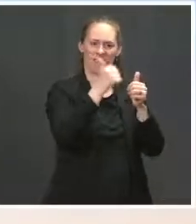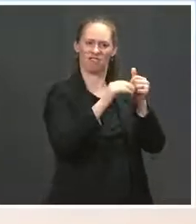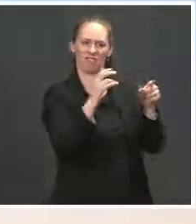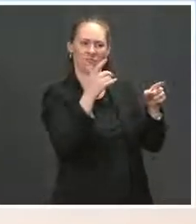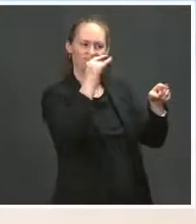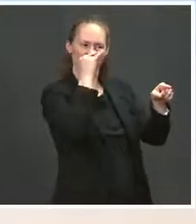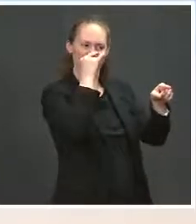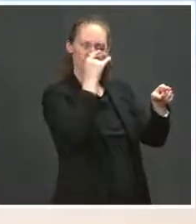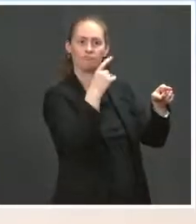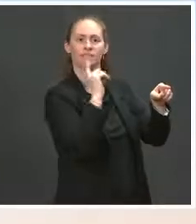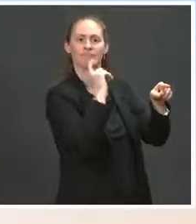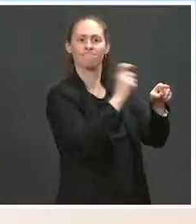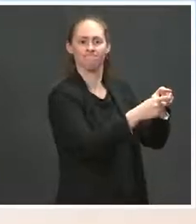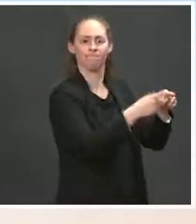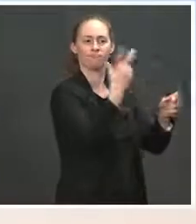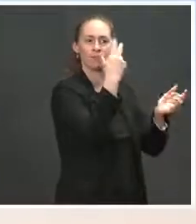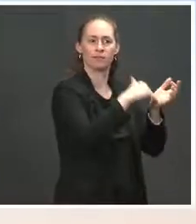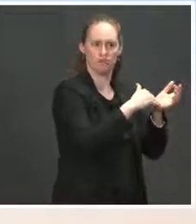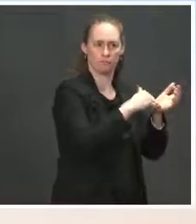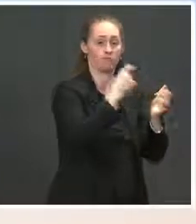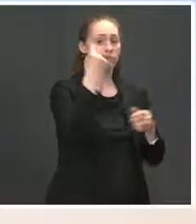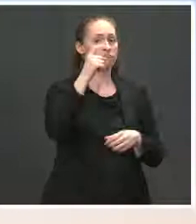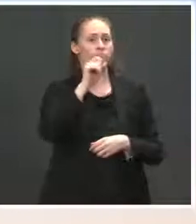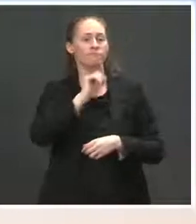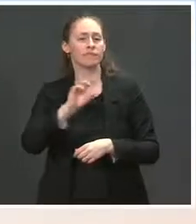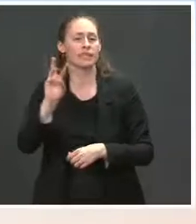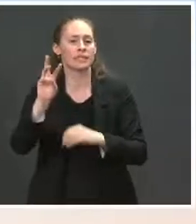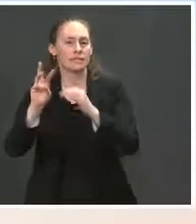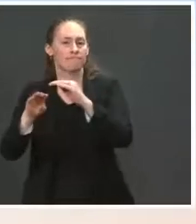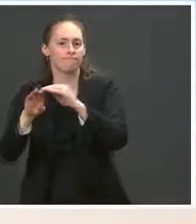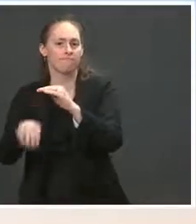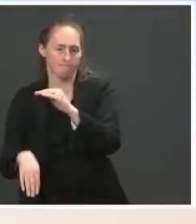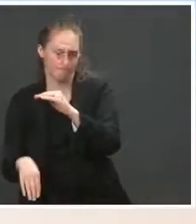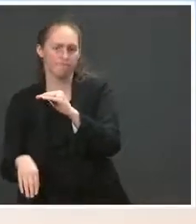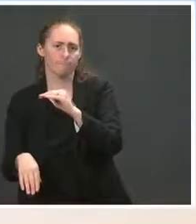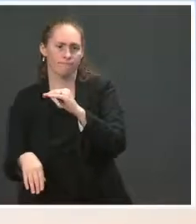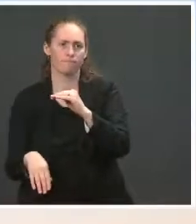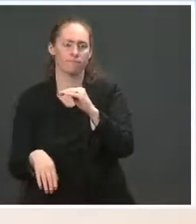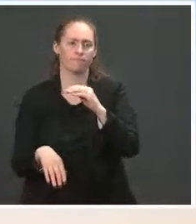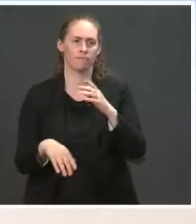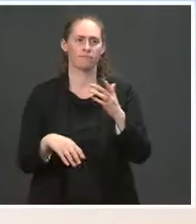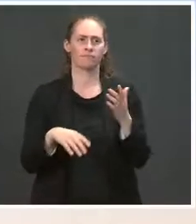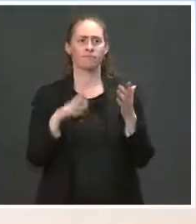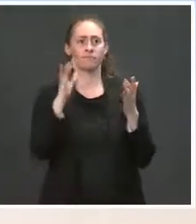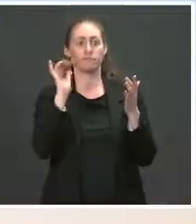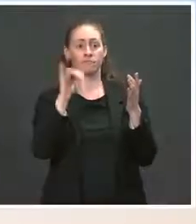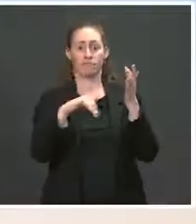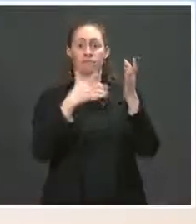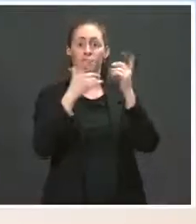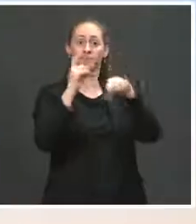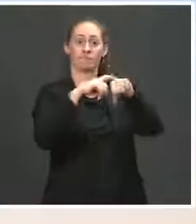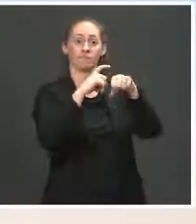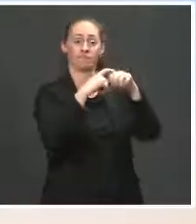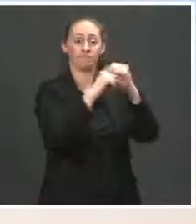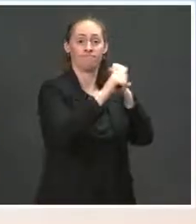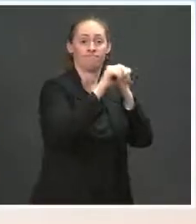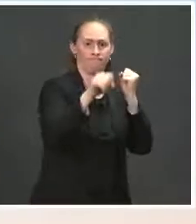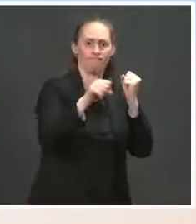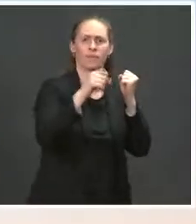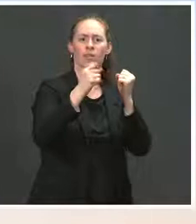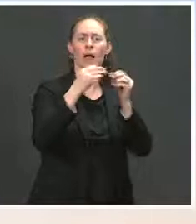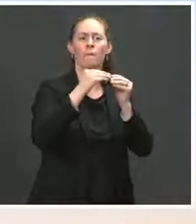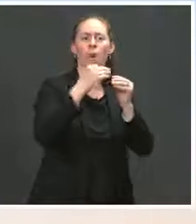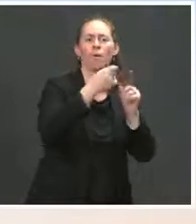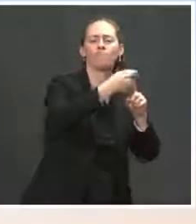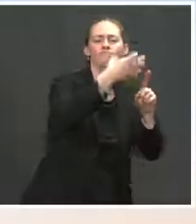under the age of six. And the expansion was the single largest policy contributor to cutting child poverty, as is evidenced by the chart we